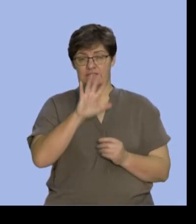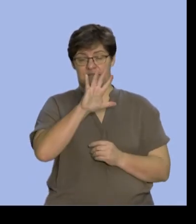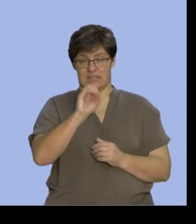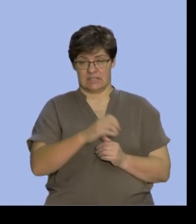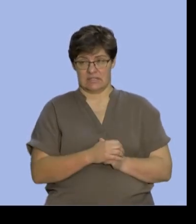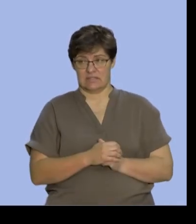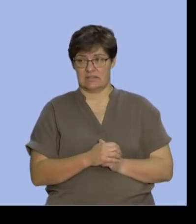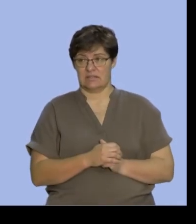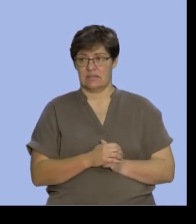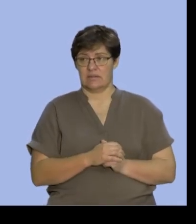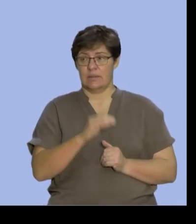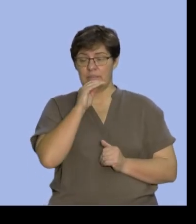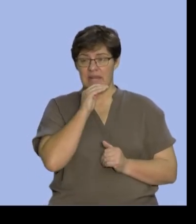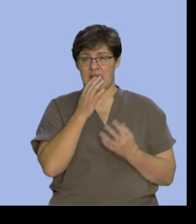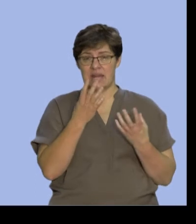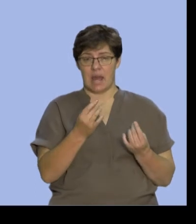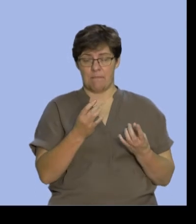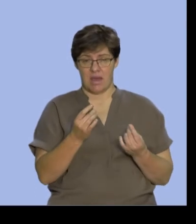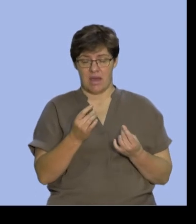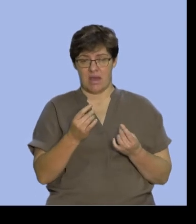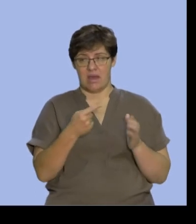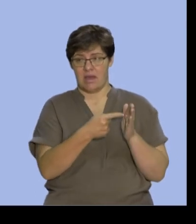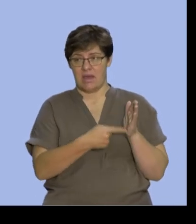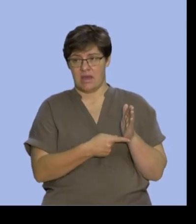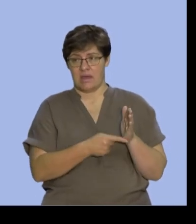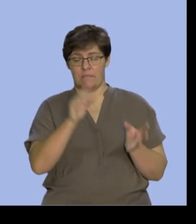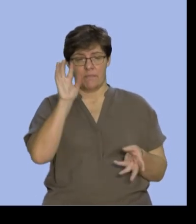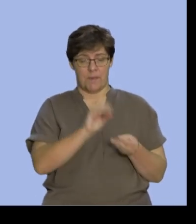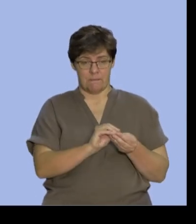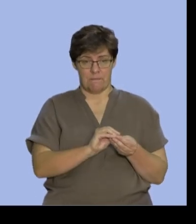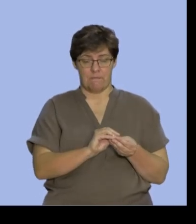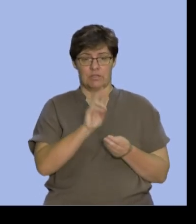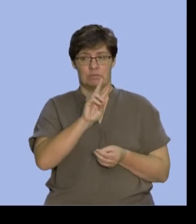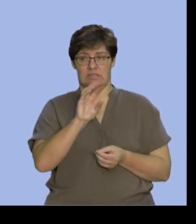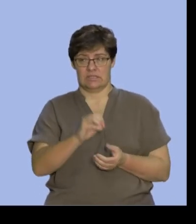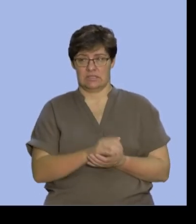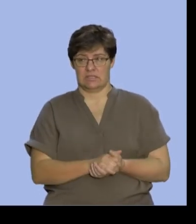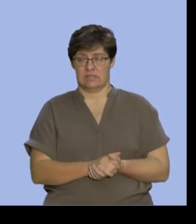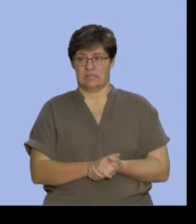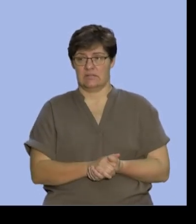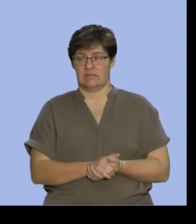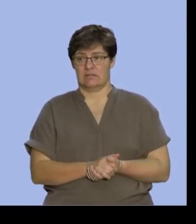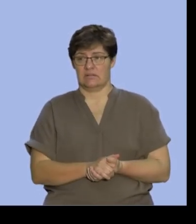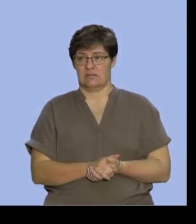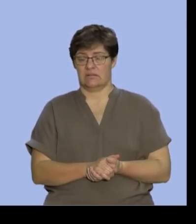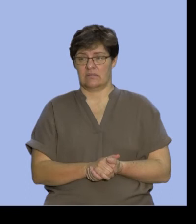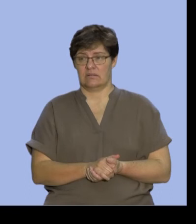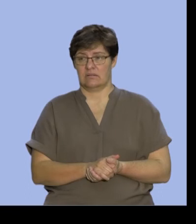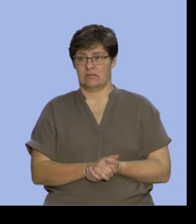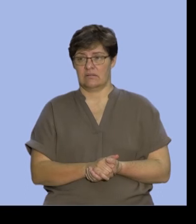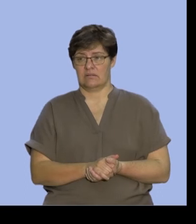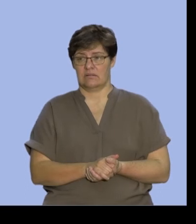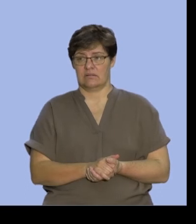means that the numbers with the letters all add up to 20. So I'm going to say the following. I'm going to say